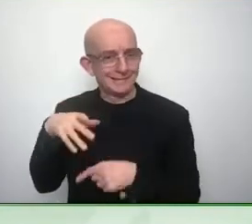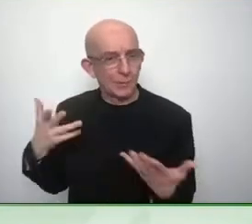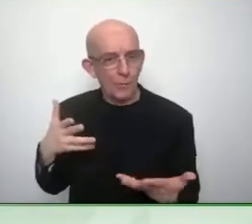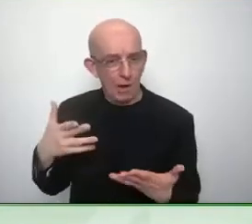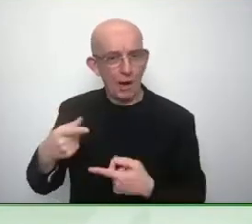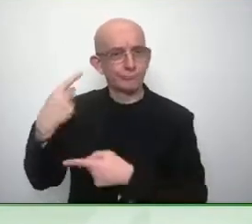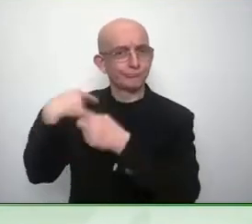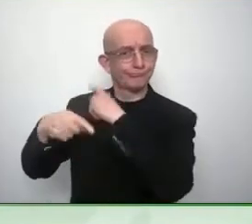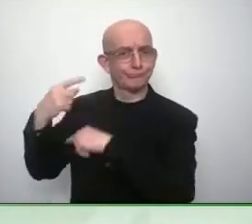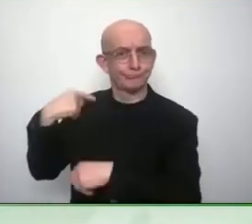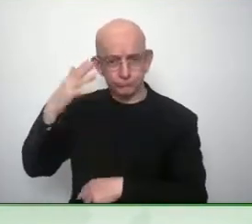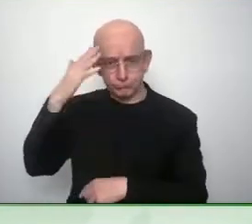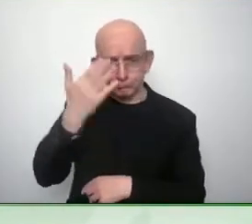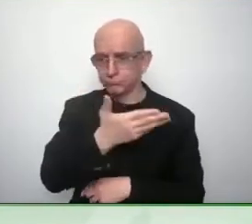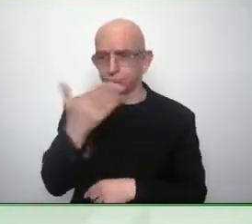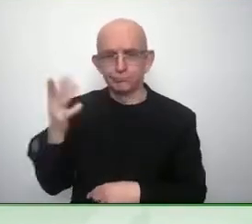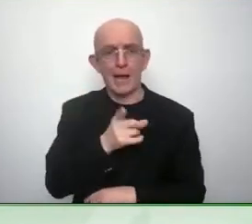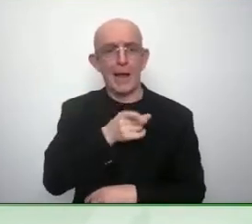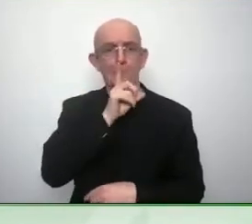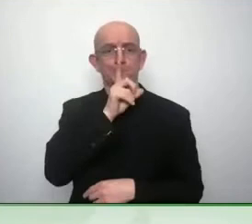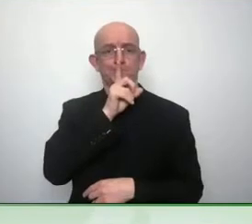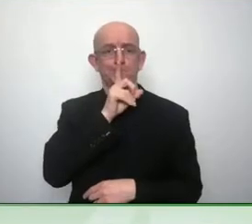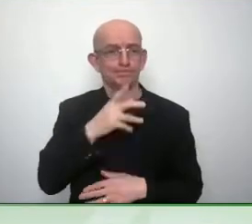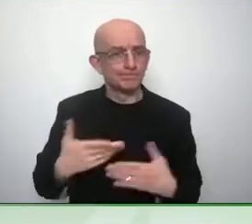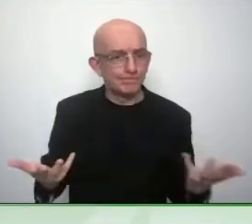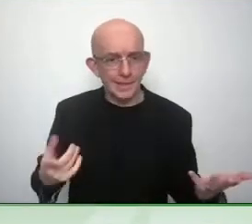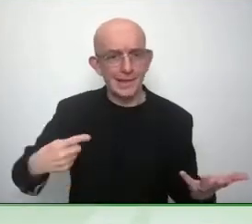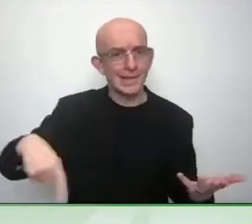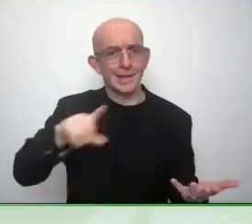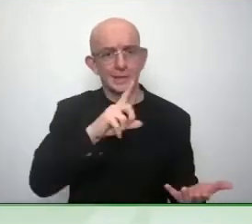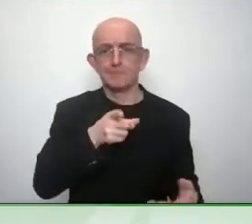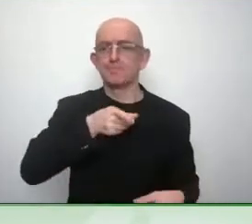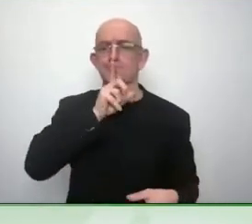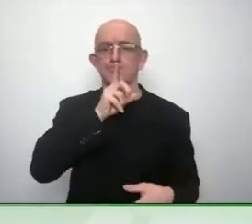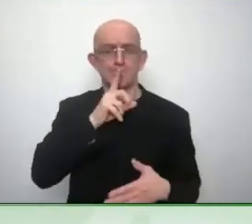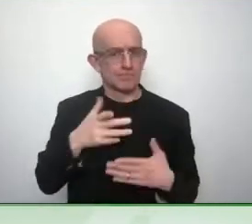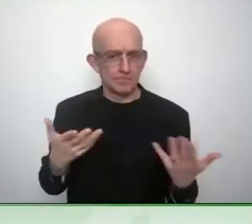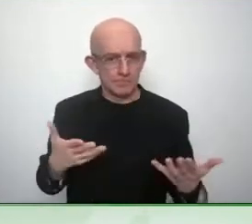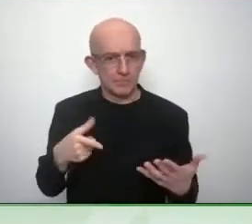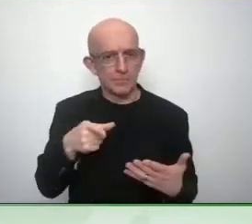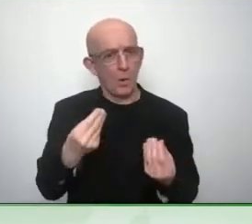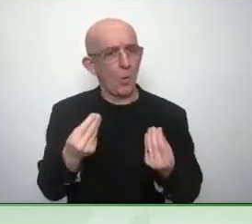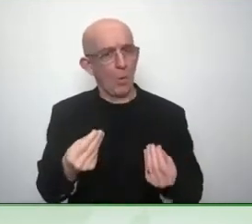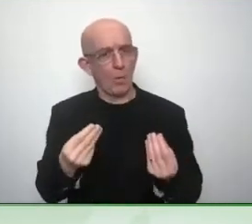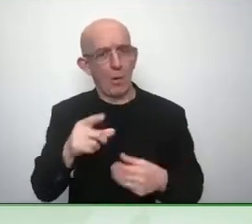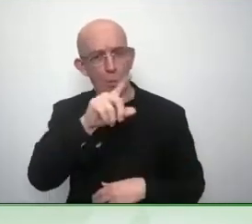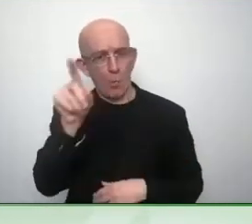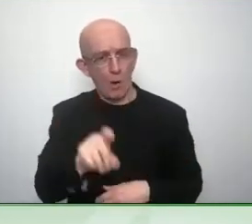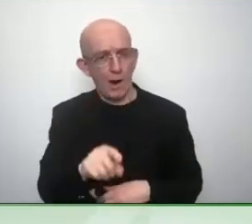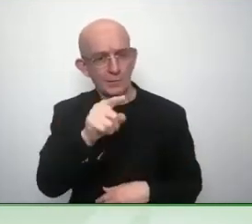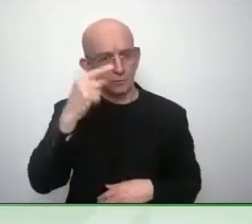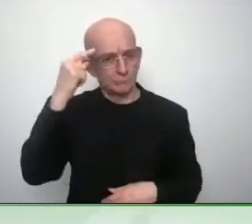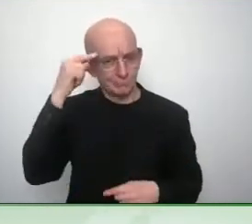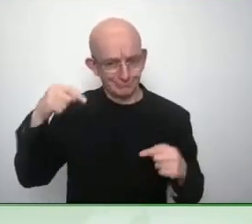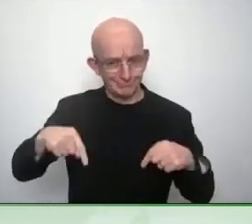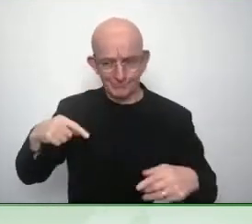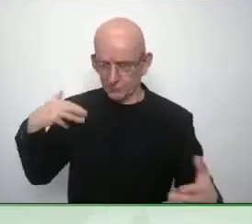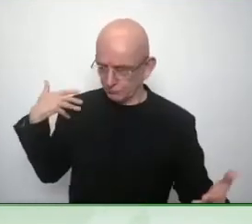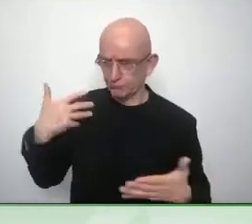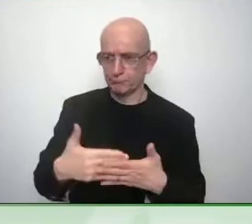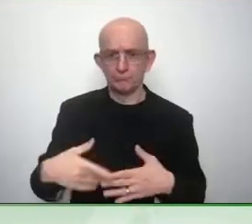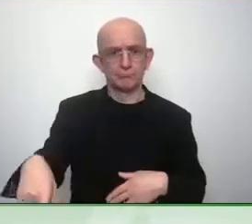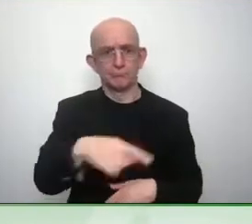right and I'm going to have to give the credit to the young people because yeah I remember when my daughter my daughter's 34